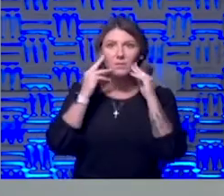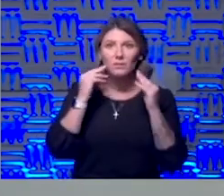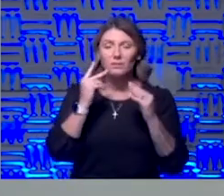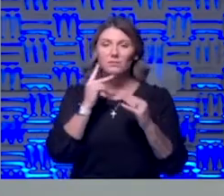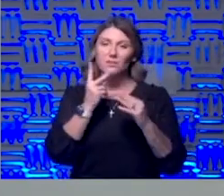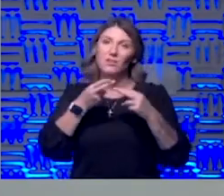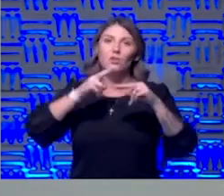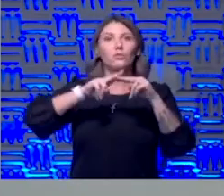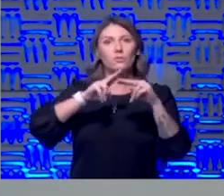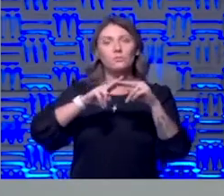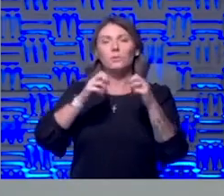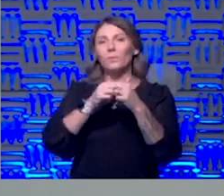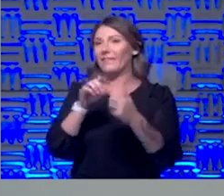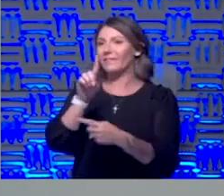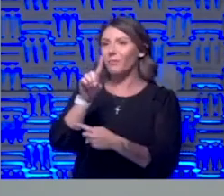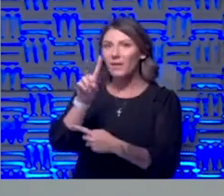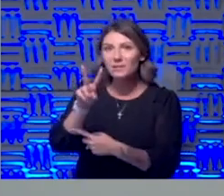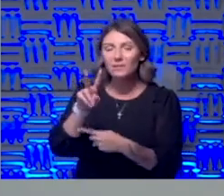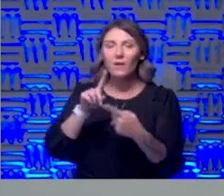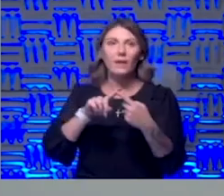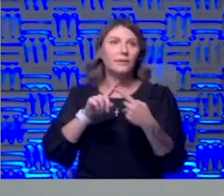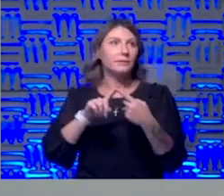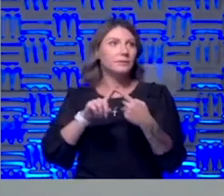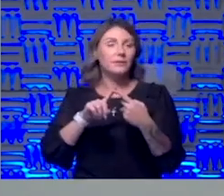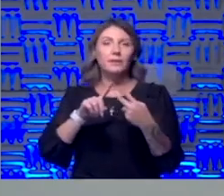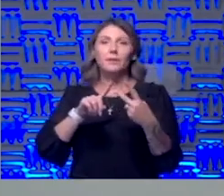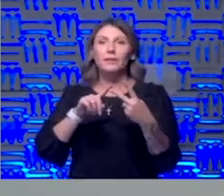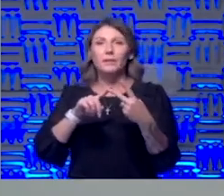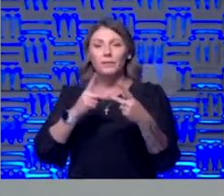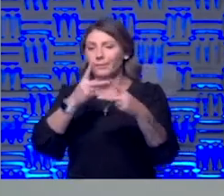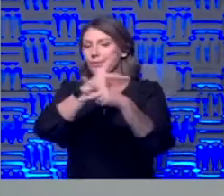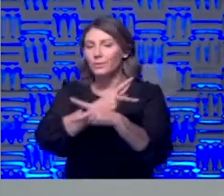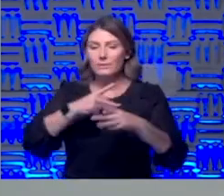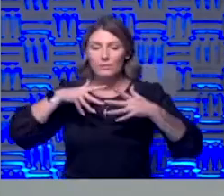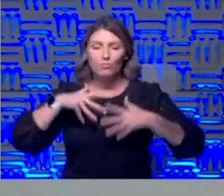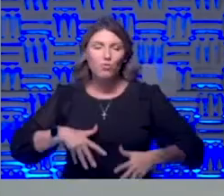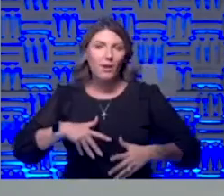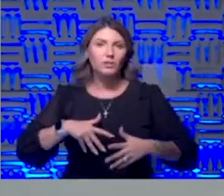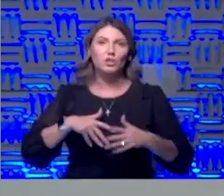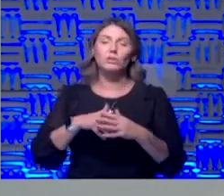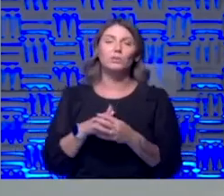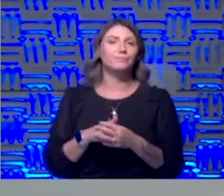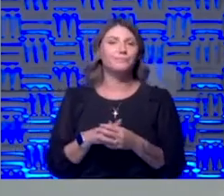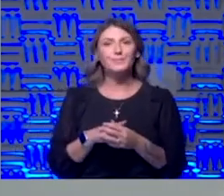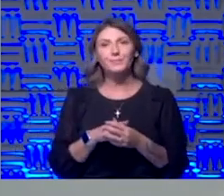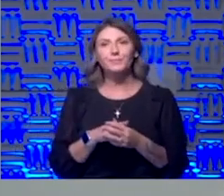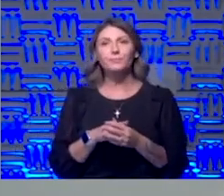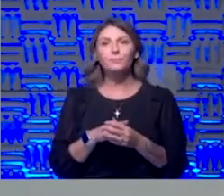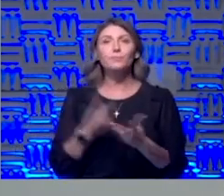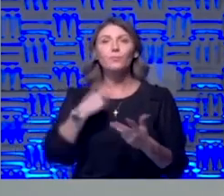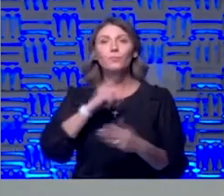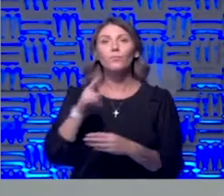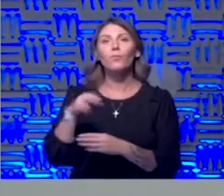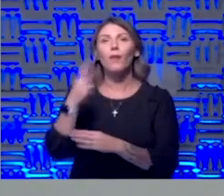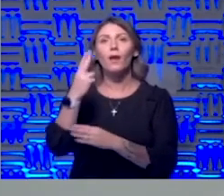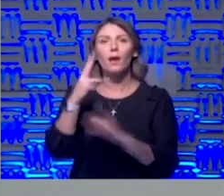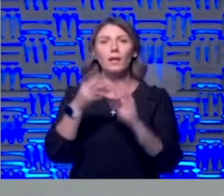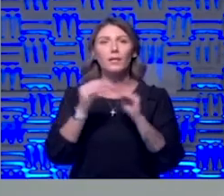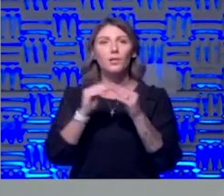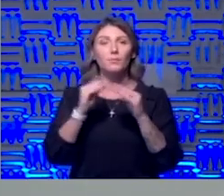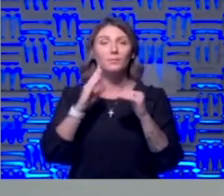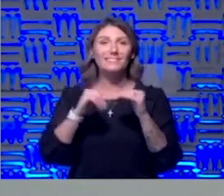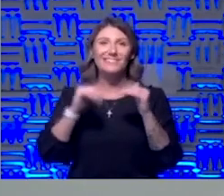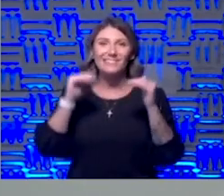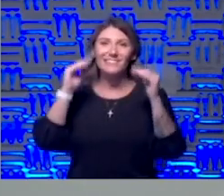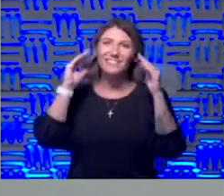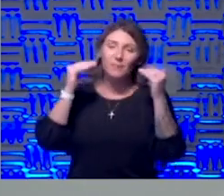unfortunately in domestic violence which leads to worse than depression so we have had higher numbers than we would expect